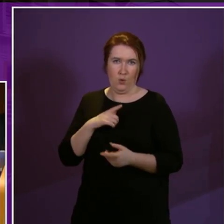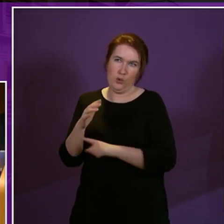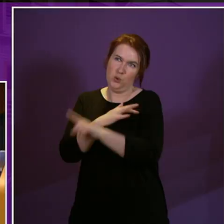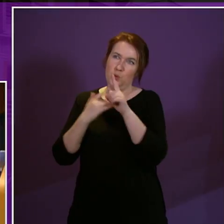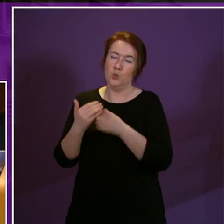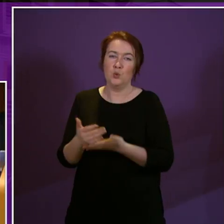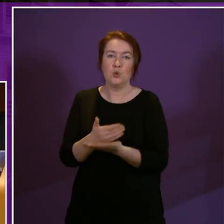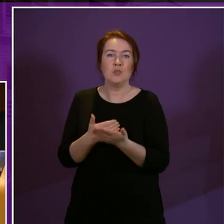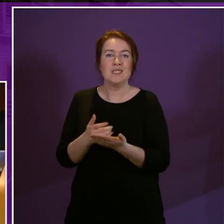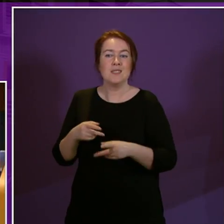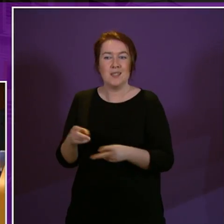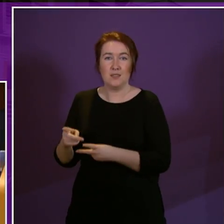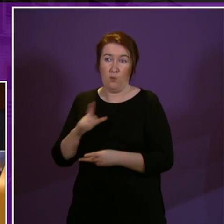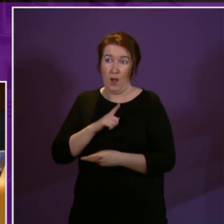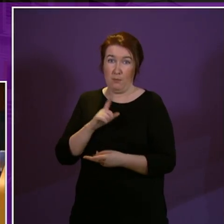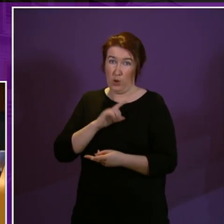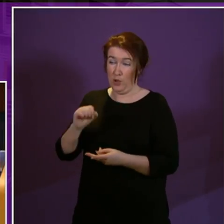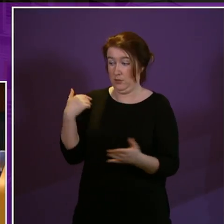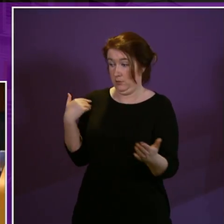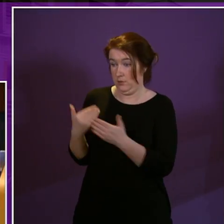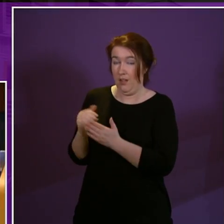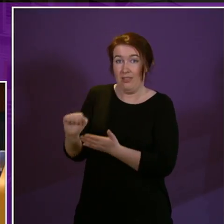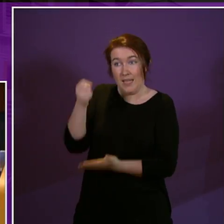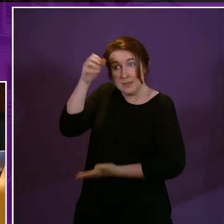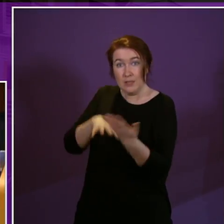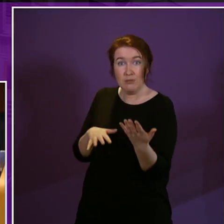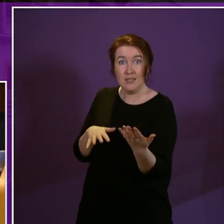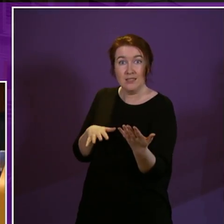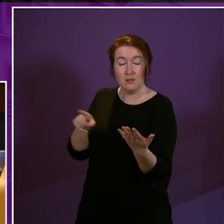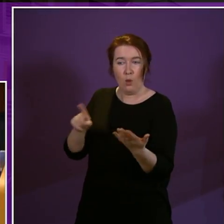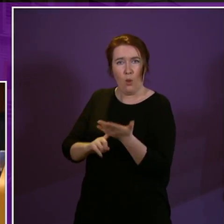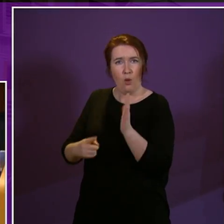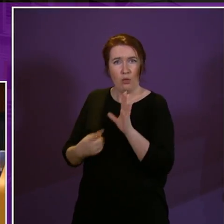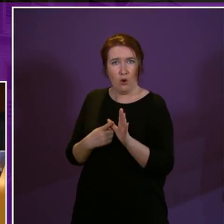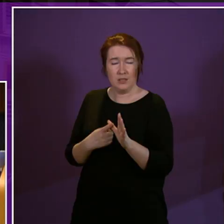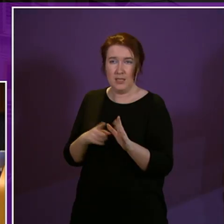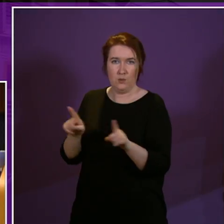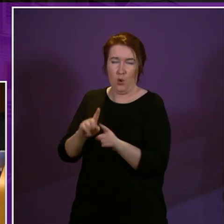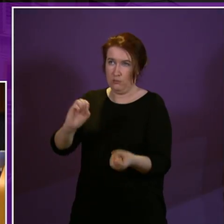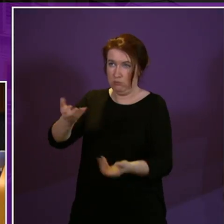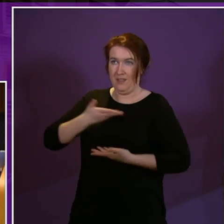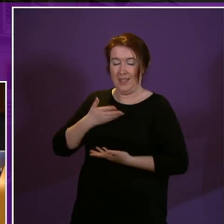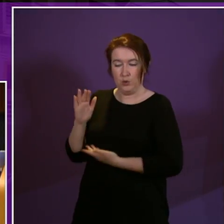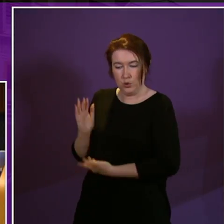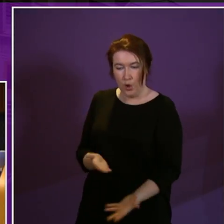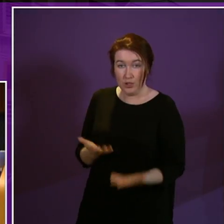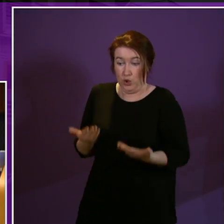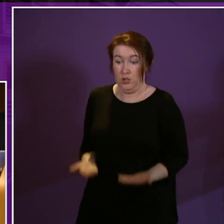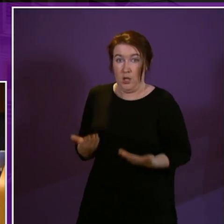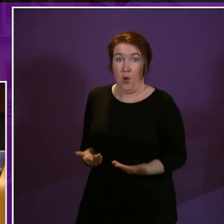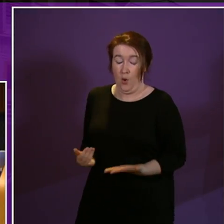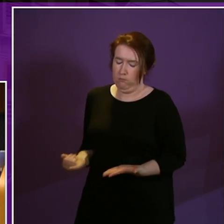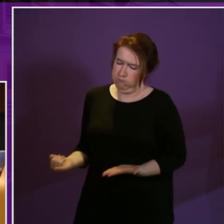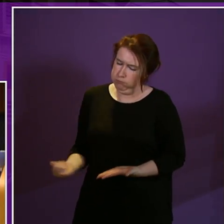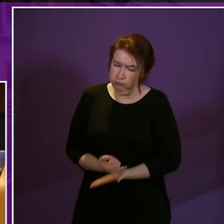security system was because of their experience with local authorities in the provision of services at the moment